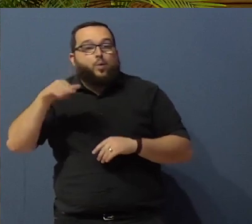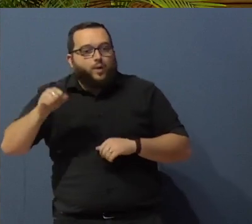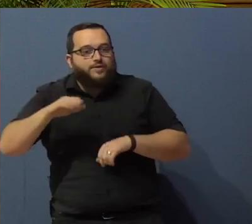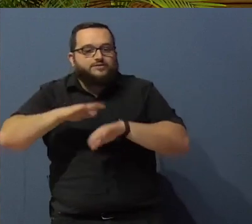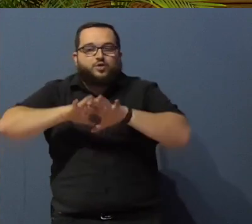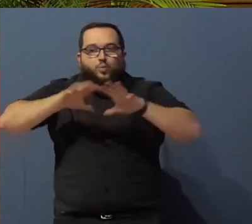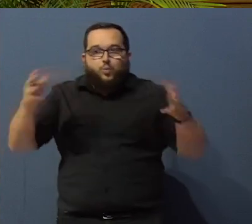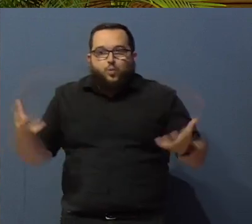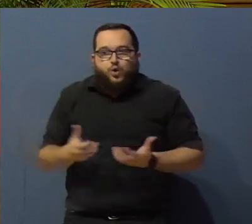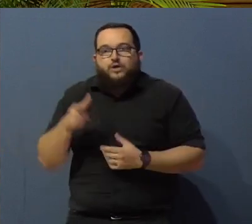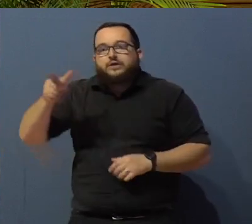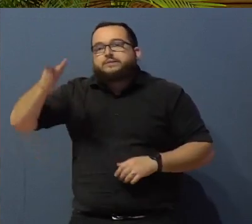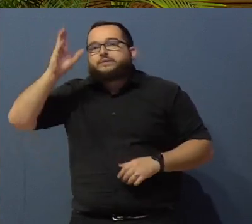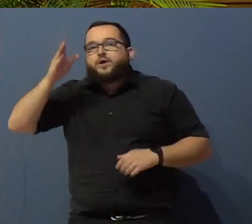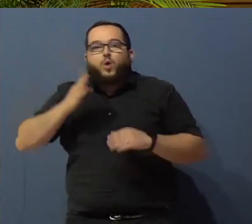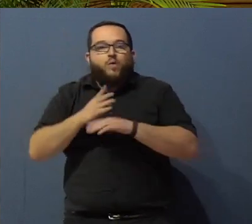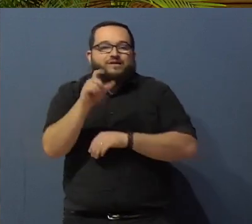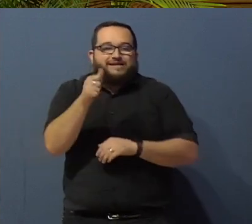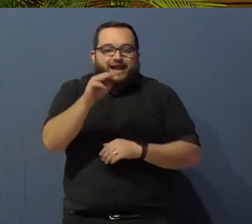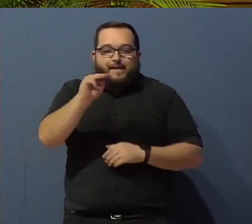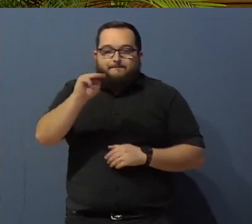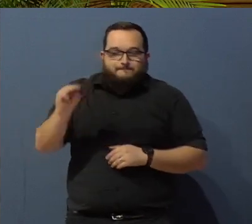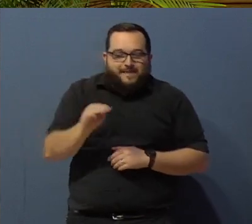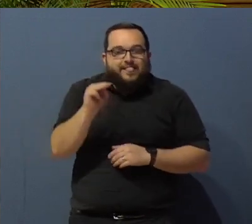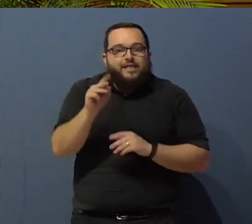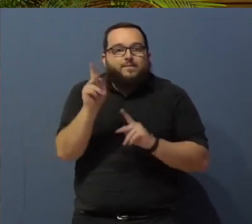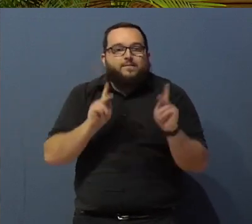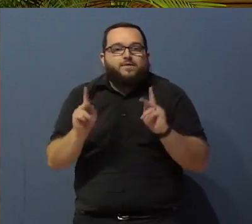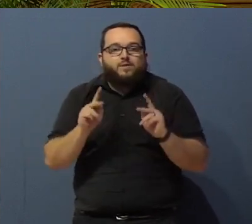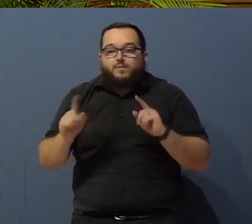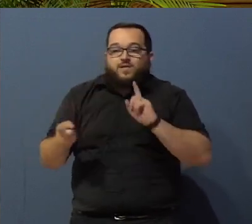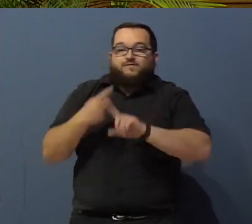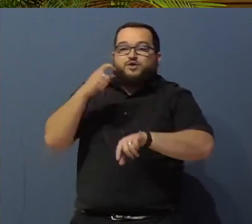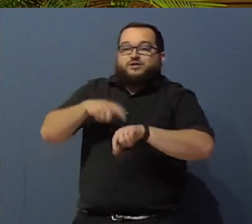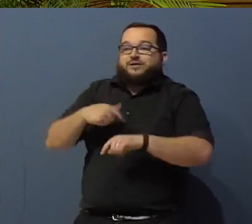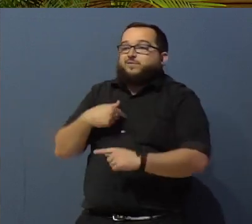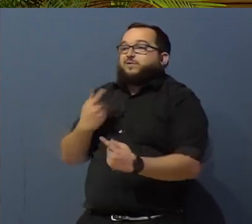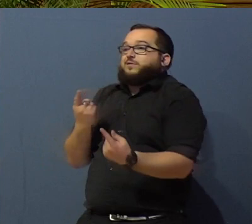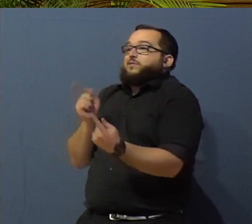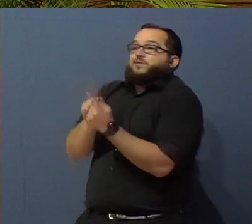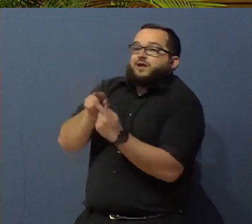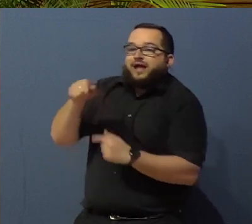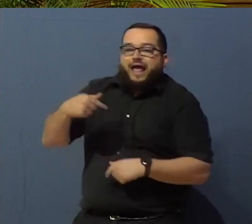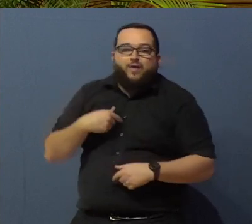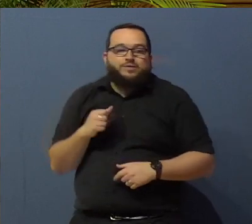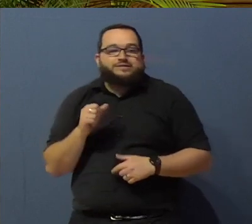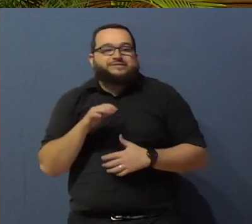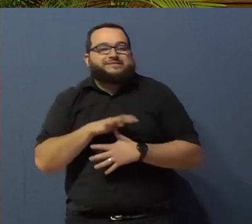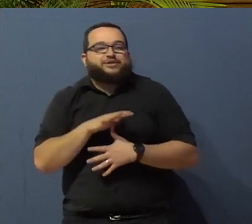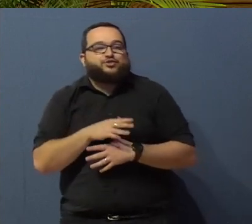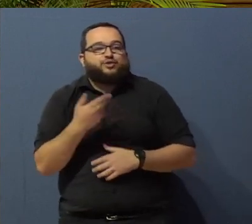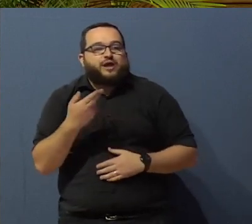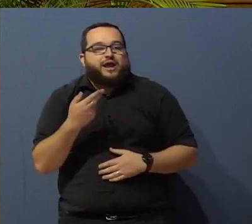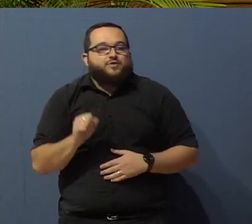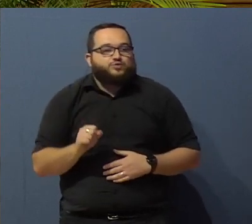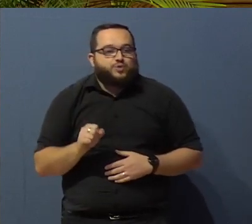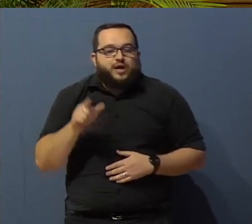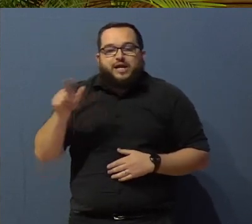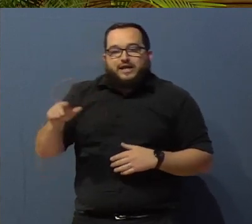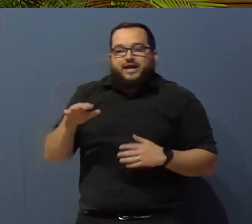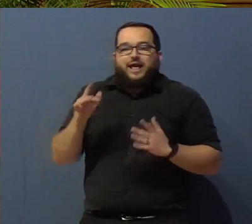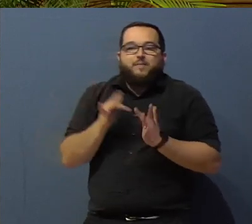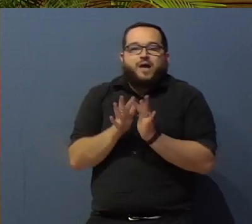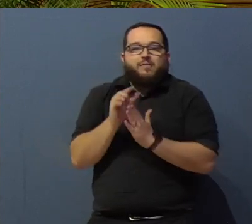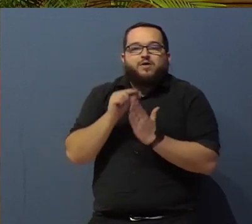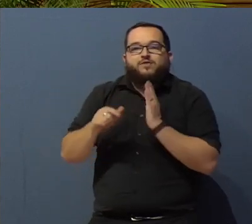to over 10 million people. But the first time I met him, I was a senior in high school, and he spewed off verses